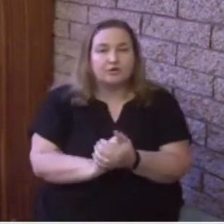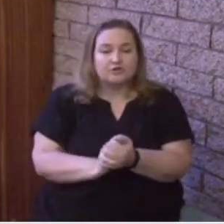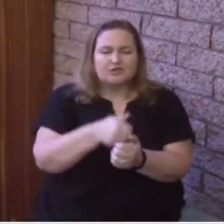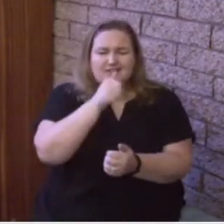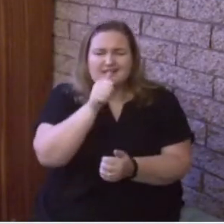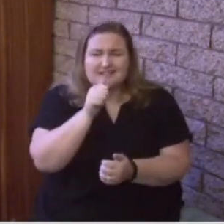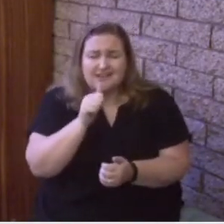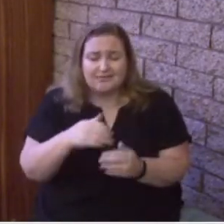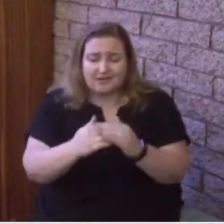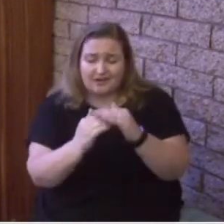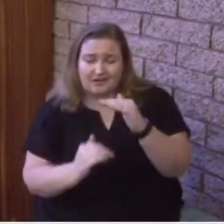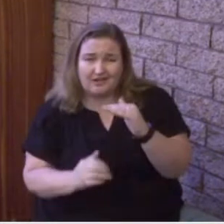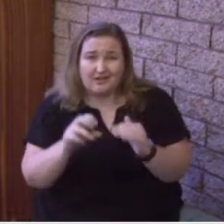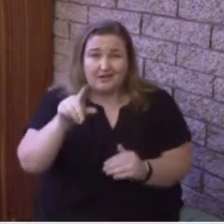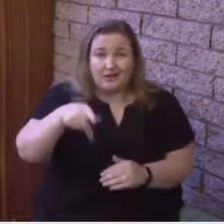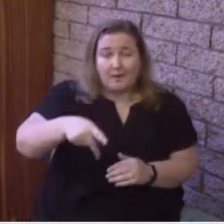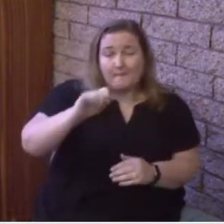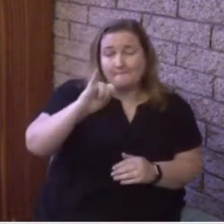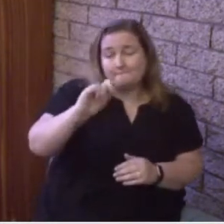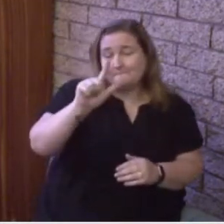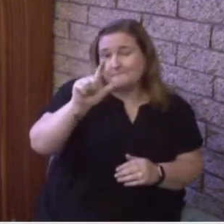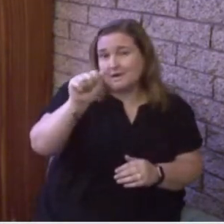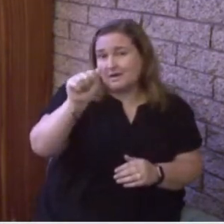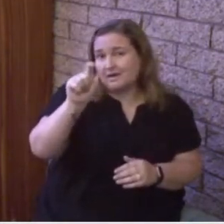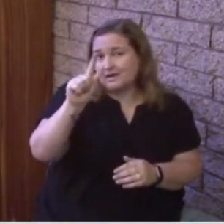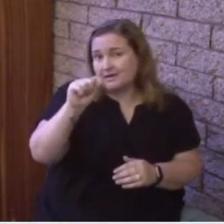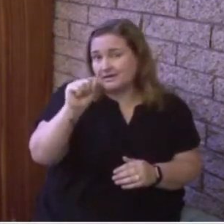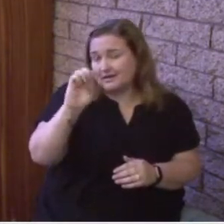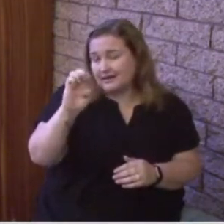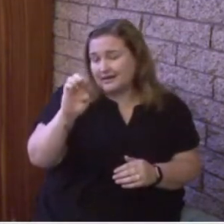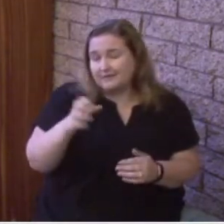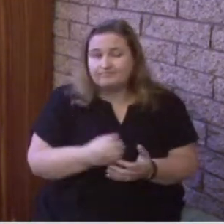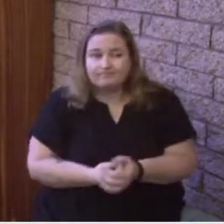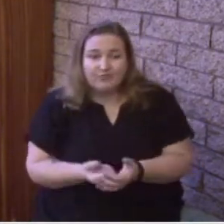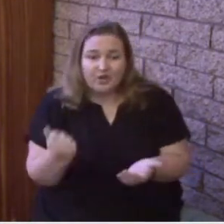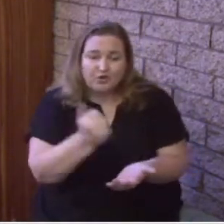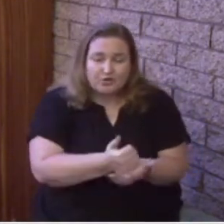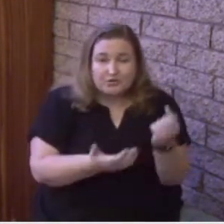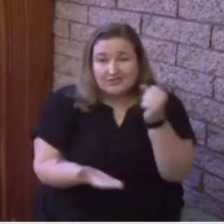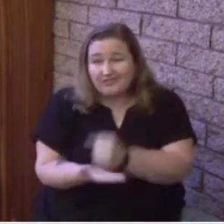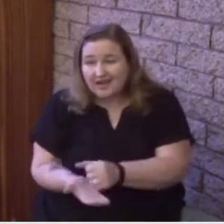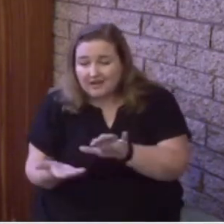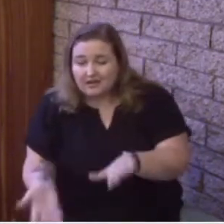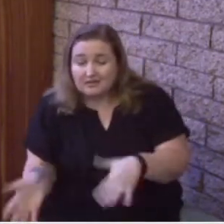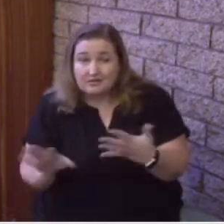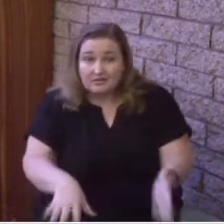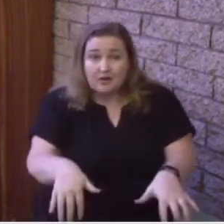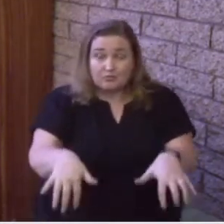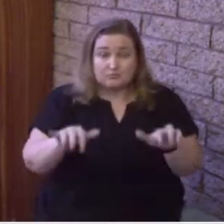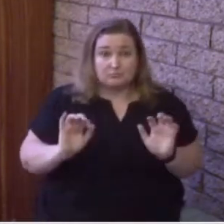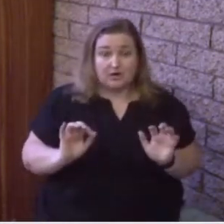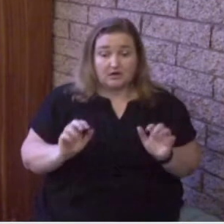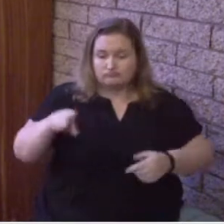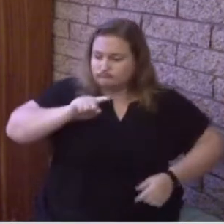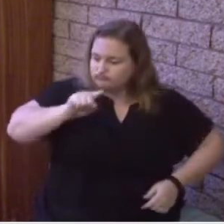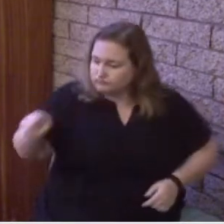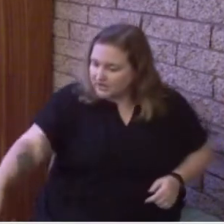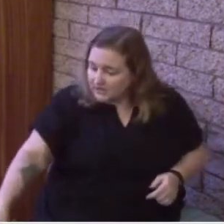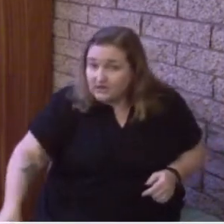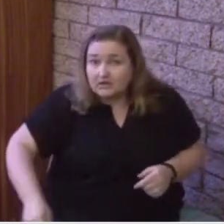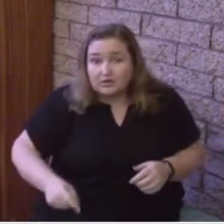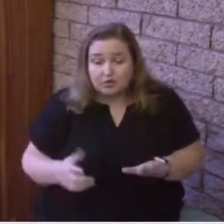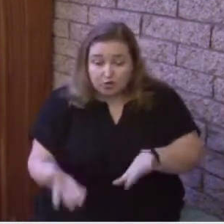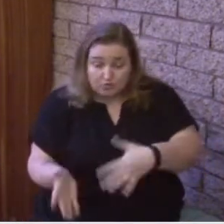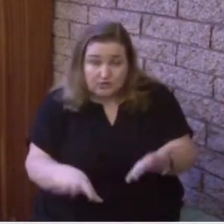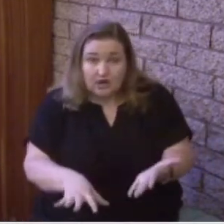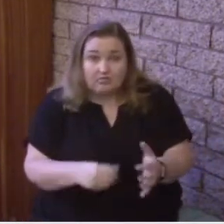Pontius Pilate, was crucified, died, and was buried. He descended into death. On the third day, He